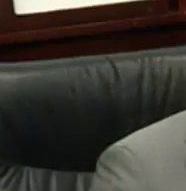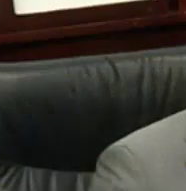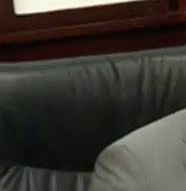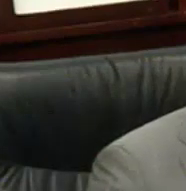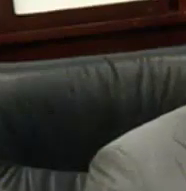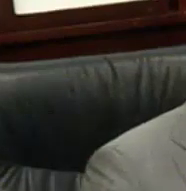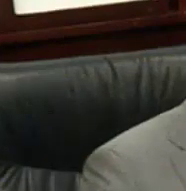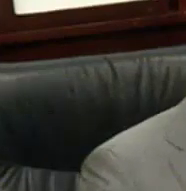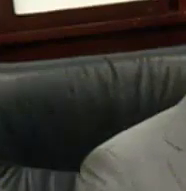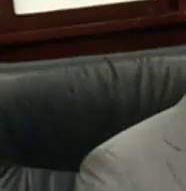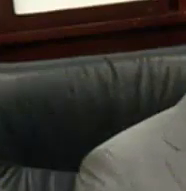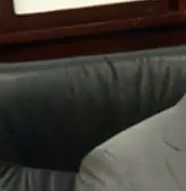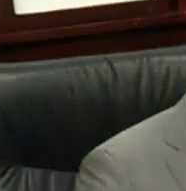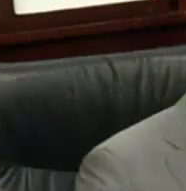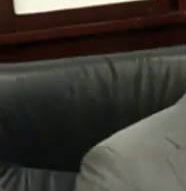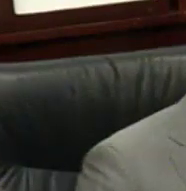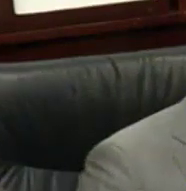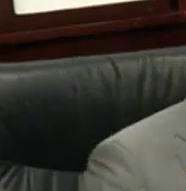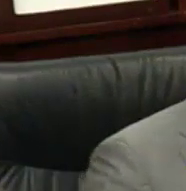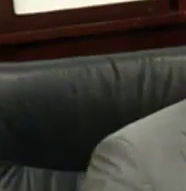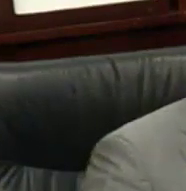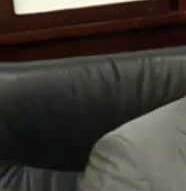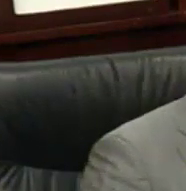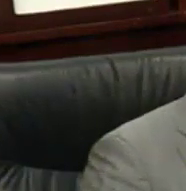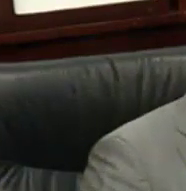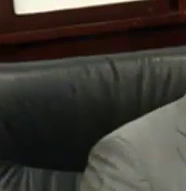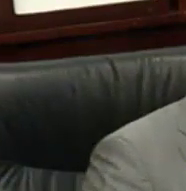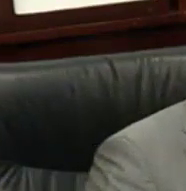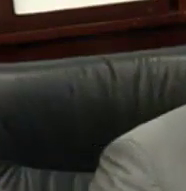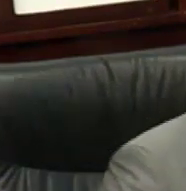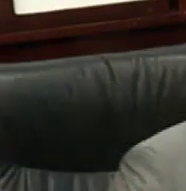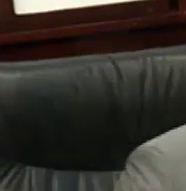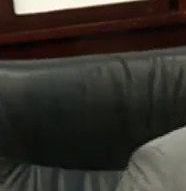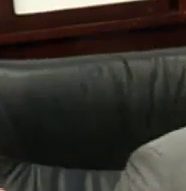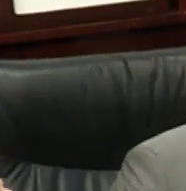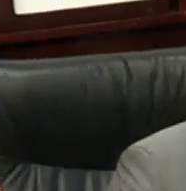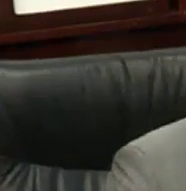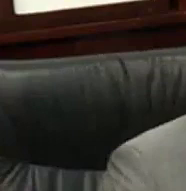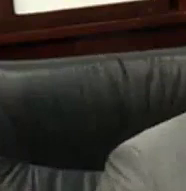Reporting on Progress 2015 to 2018.